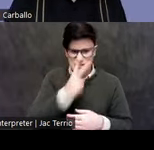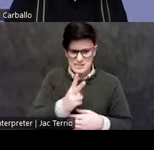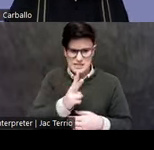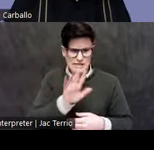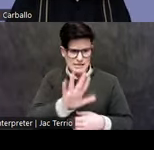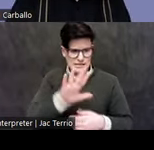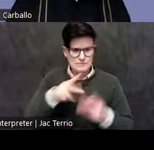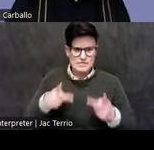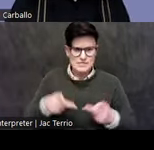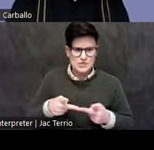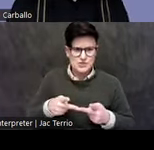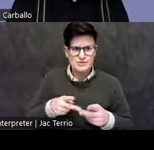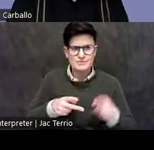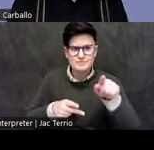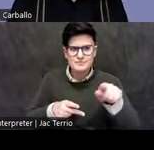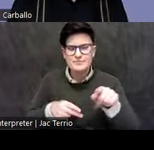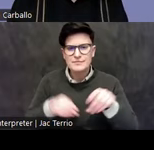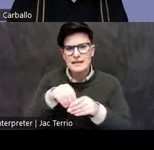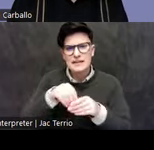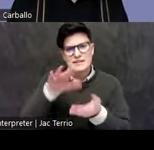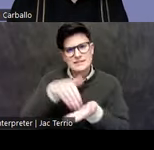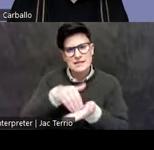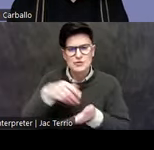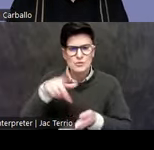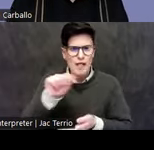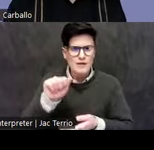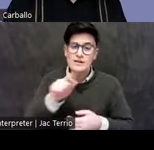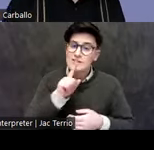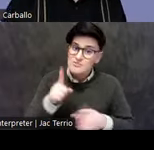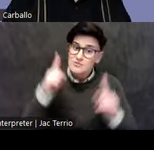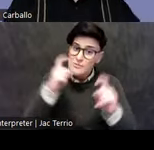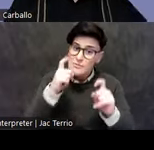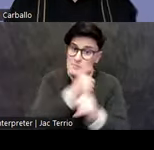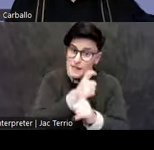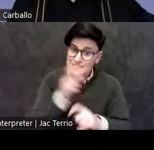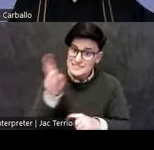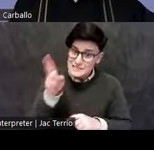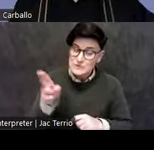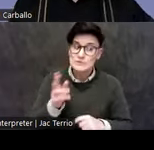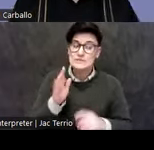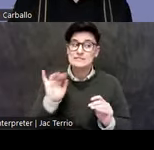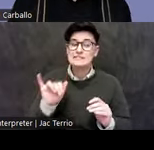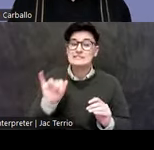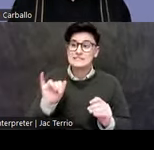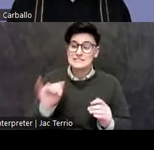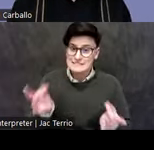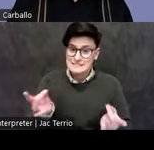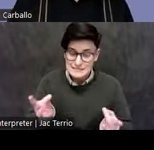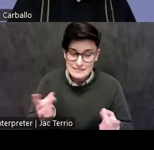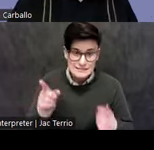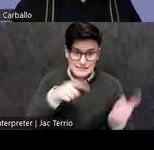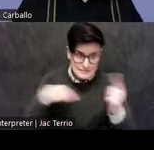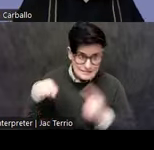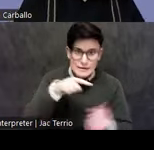plaza. So it is a complex history for sure, but I think one that has turned in recent